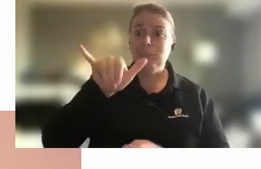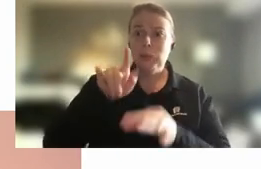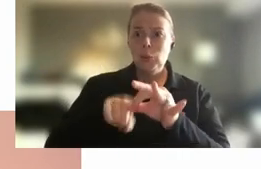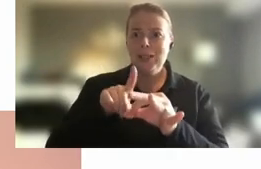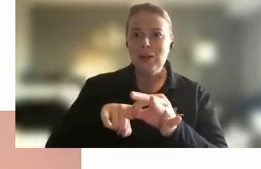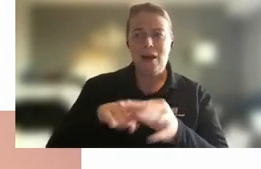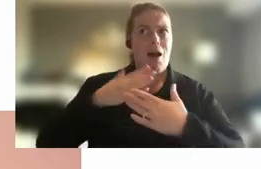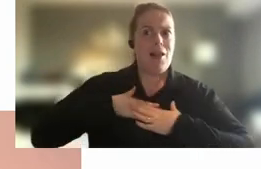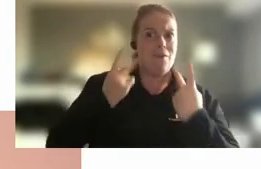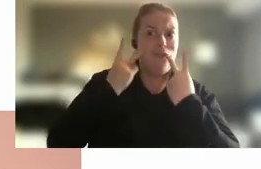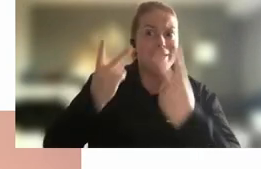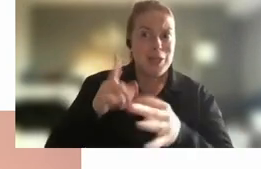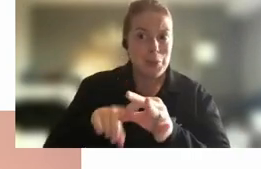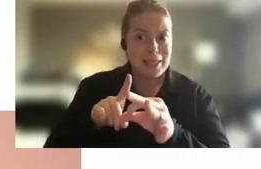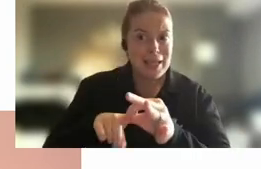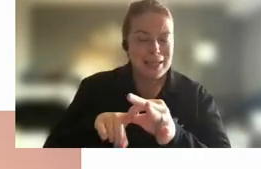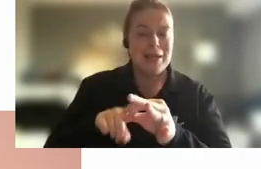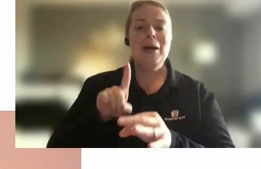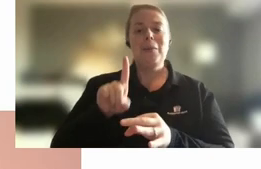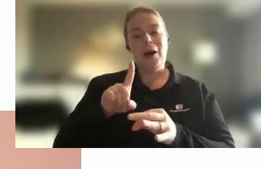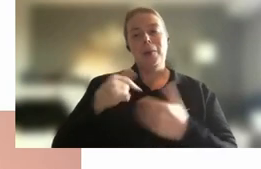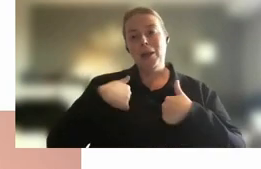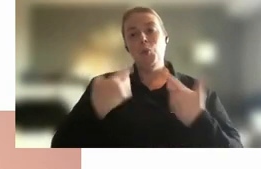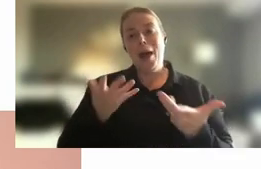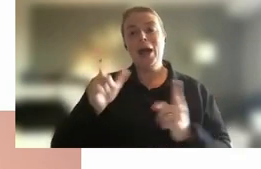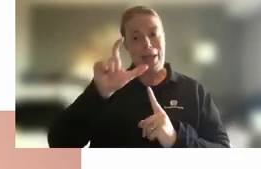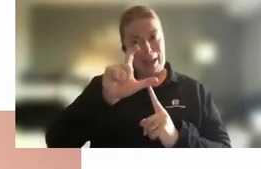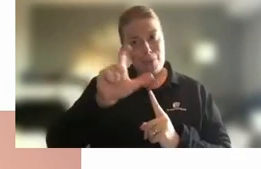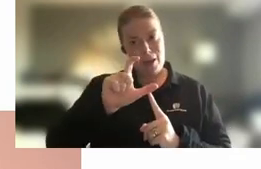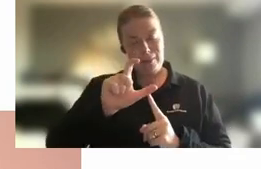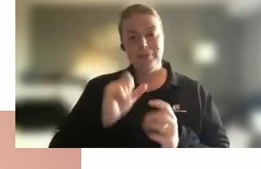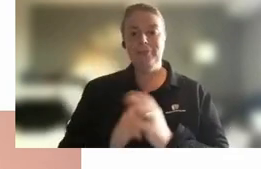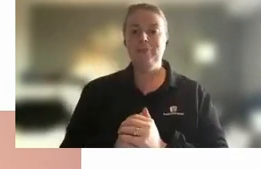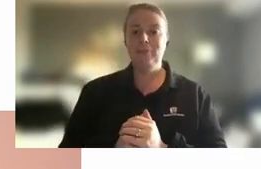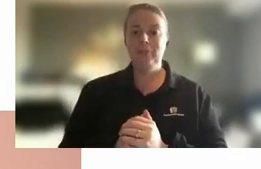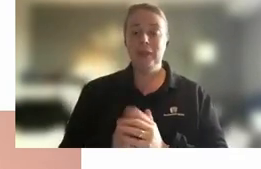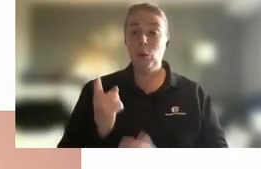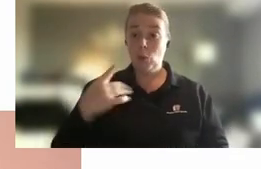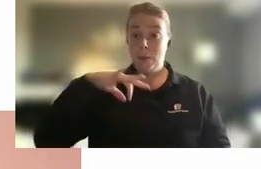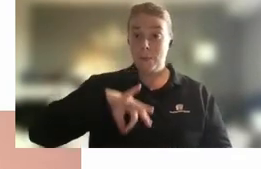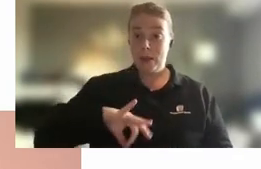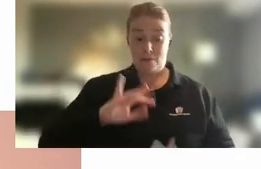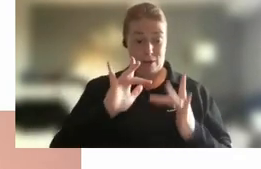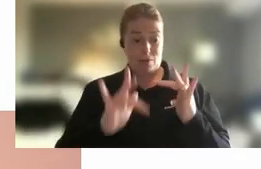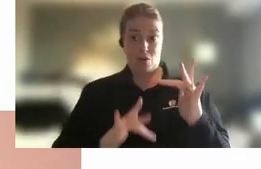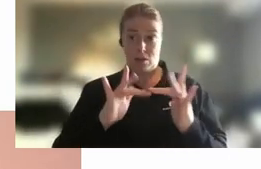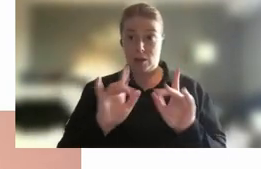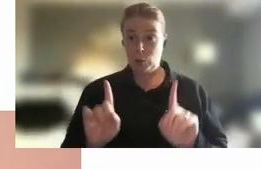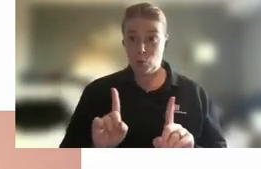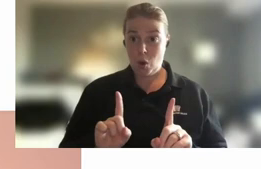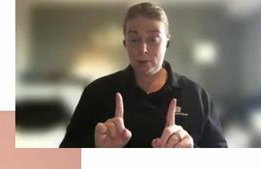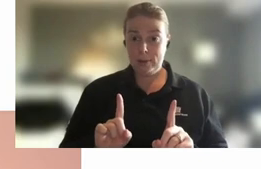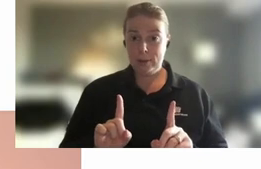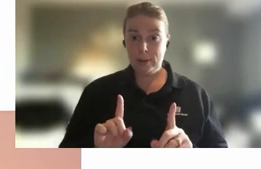a good one but I am joining you from Canberra and one of the benefits of course of doing this online is to draw in people